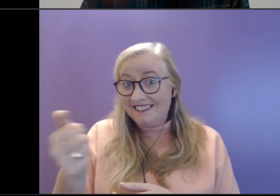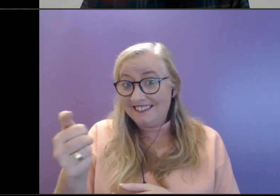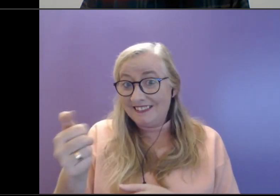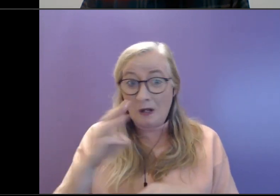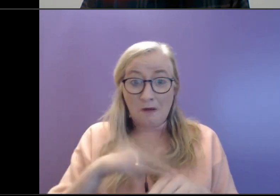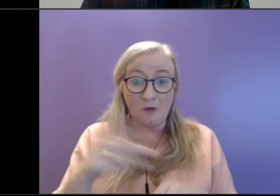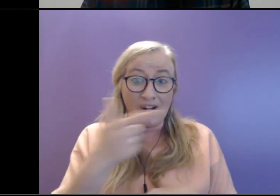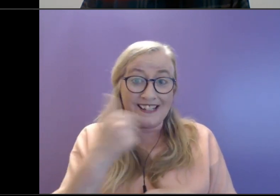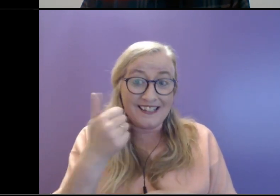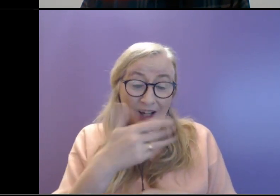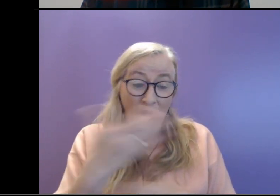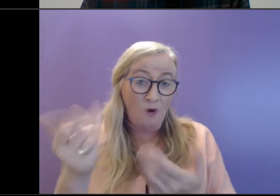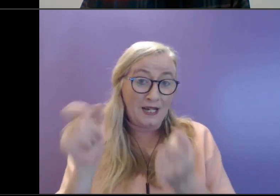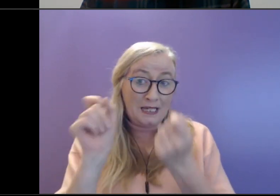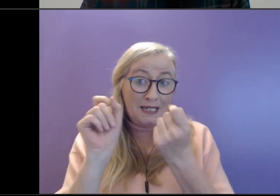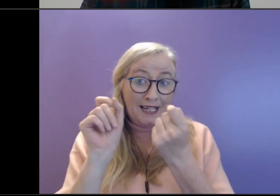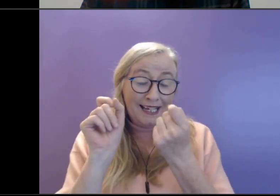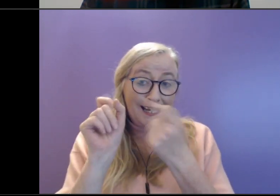email.